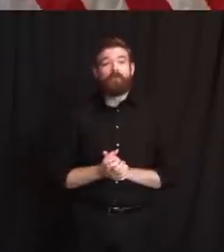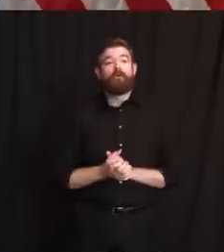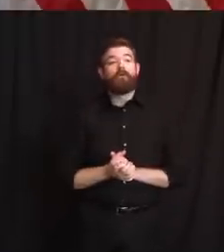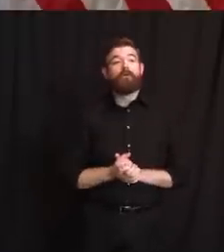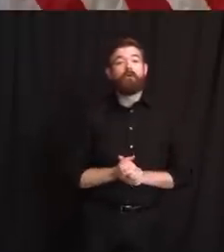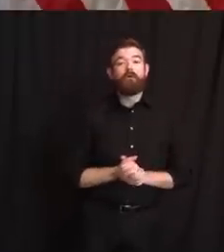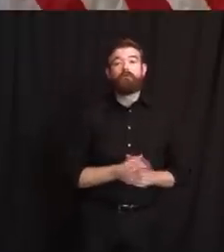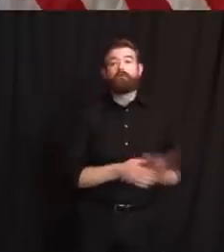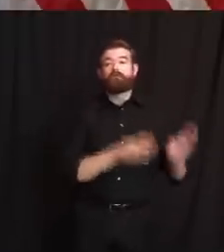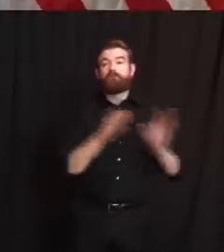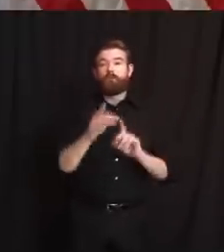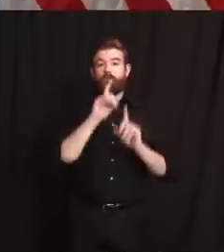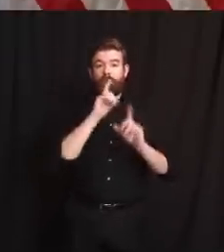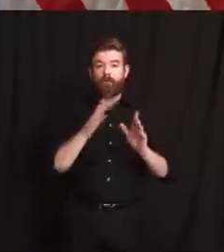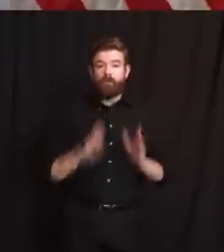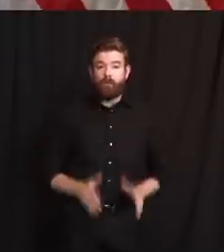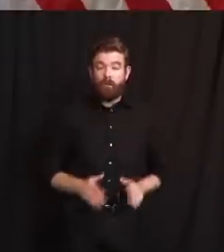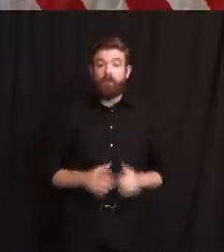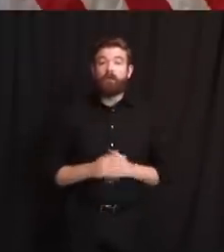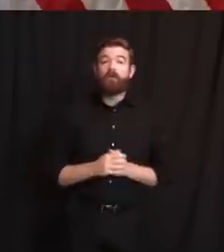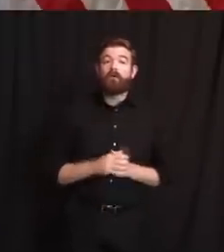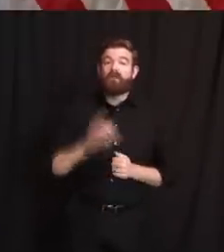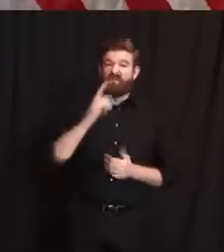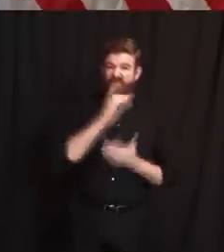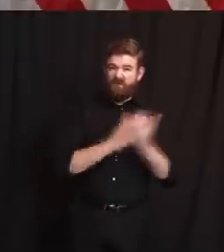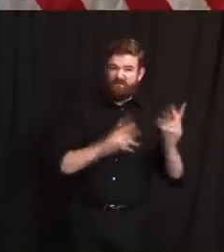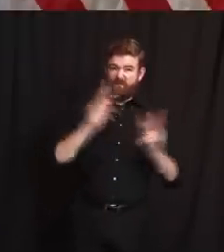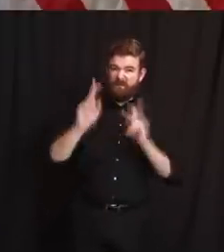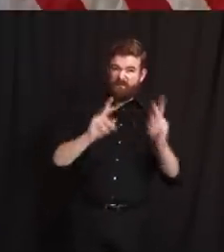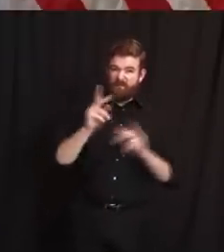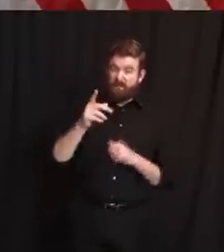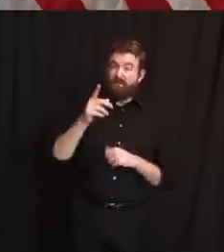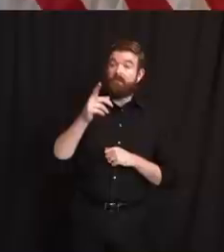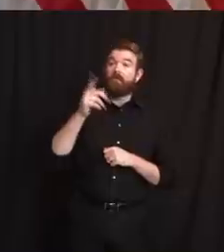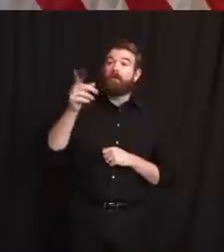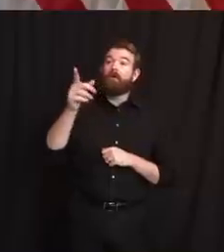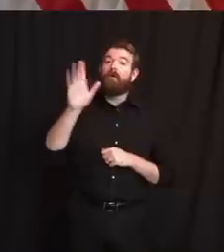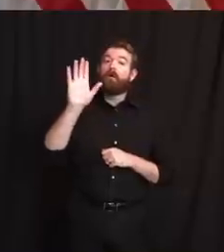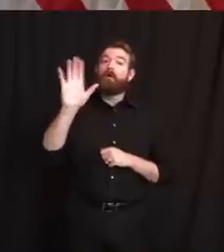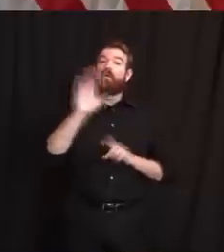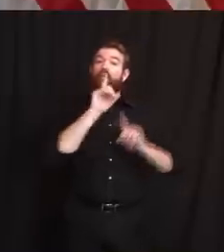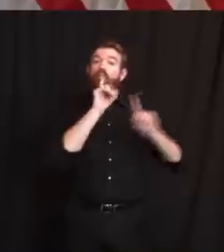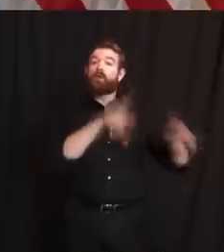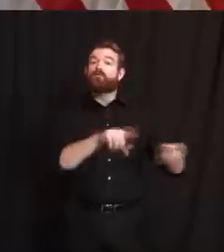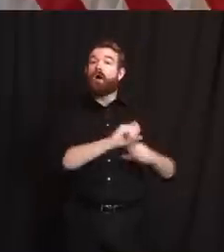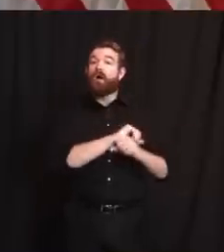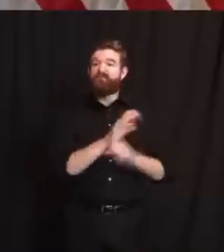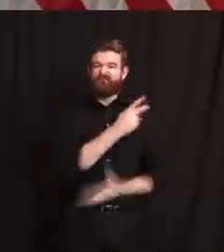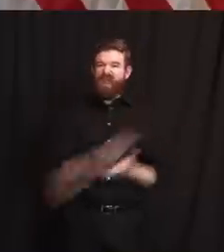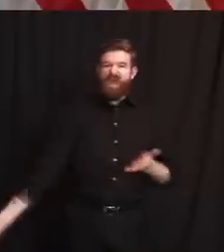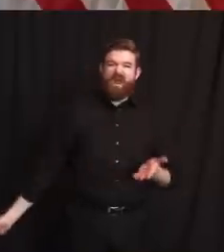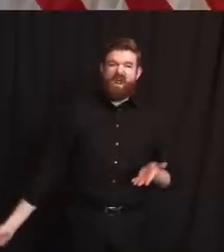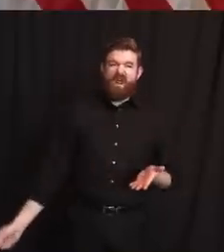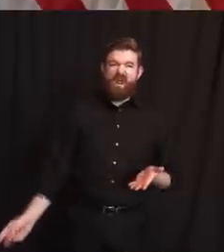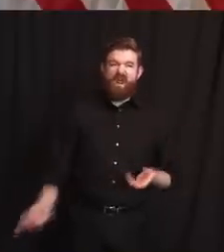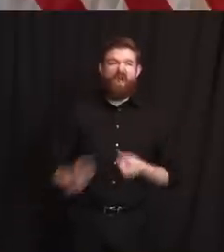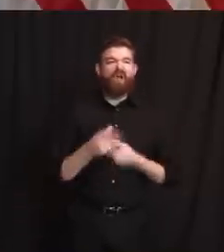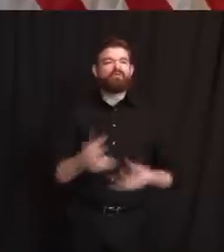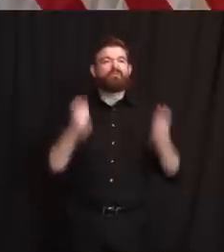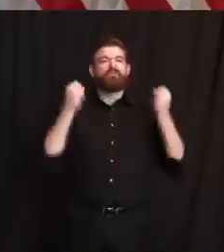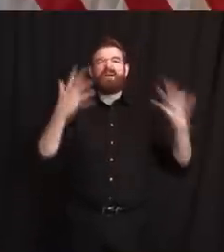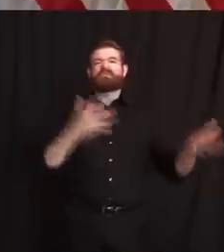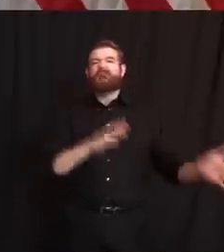-19 was a, quote, unmitigated failure that led to, quote, preventable deaths and also called for the resignation of Commissioner